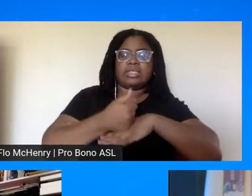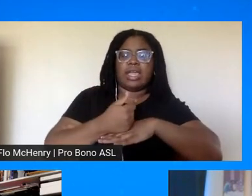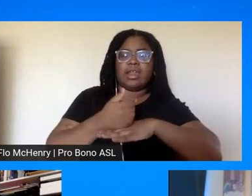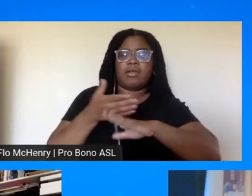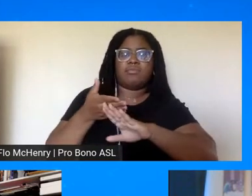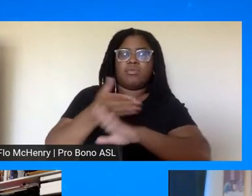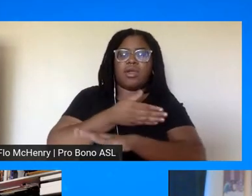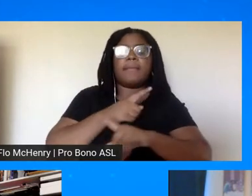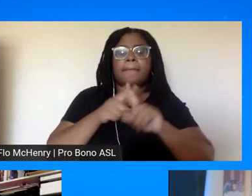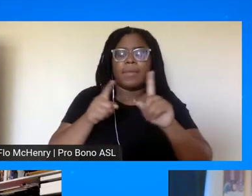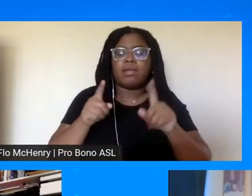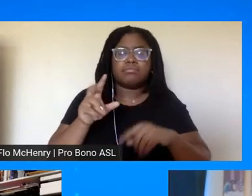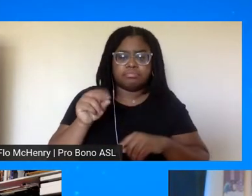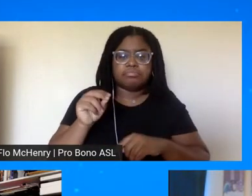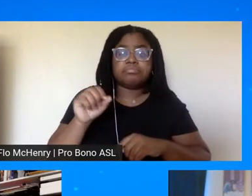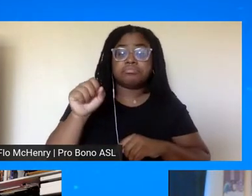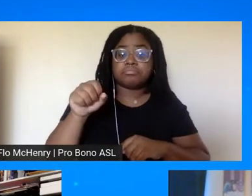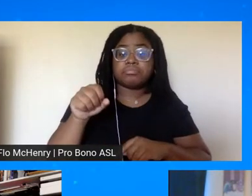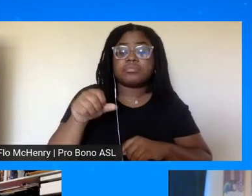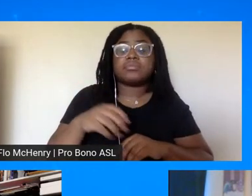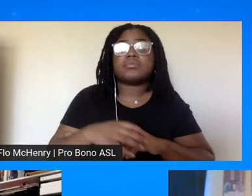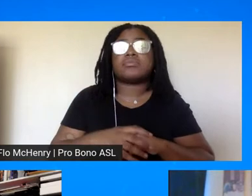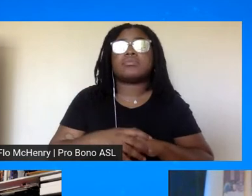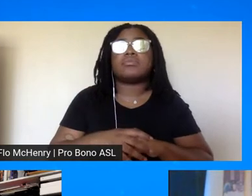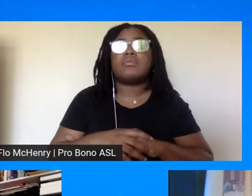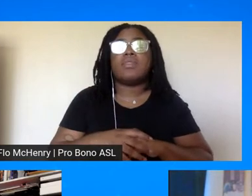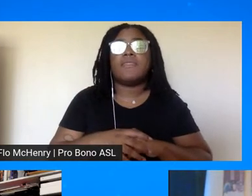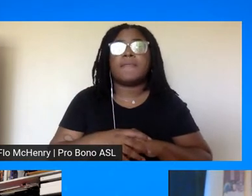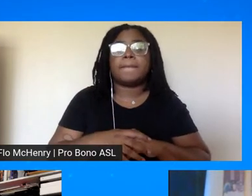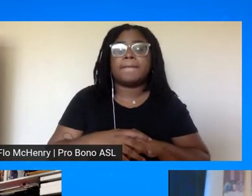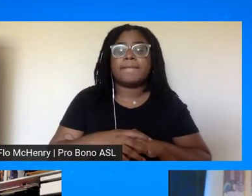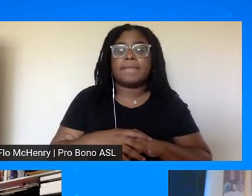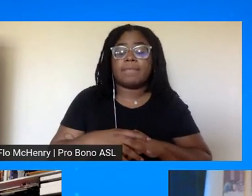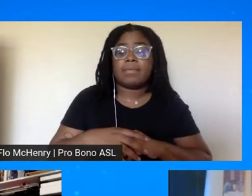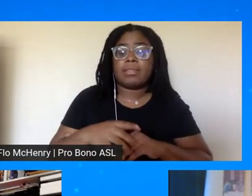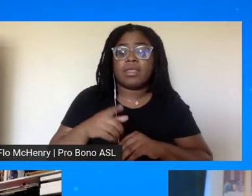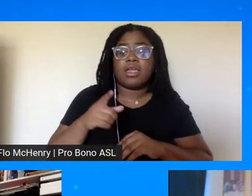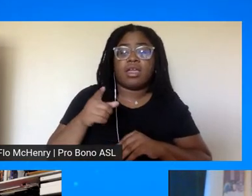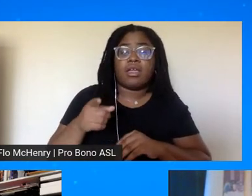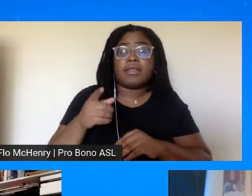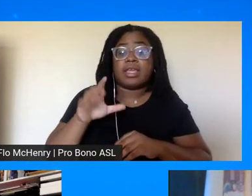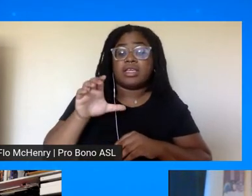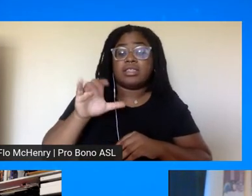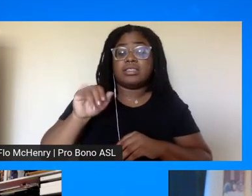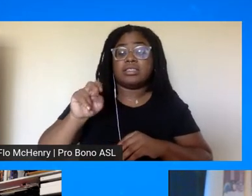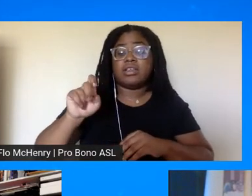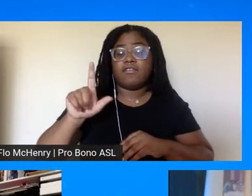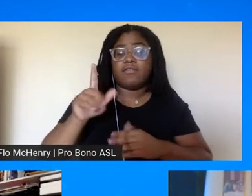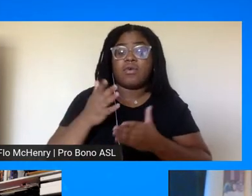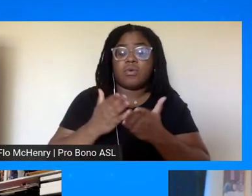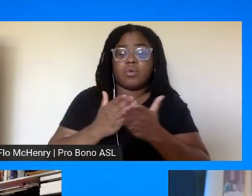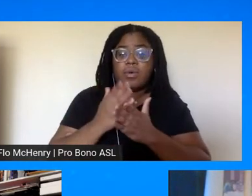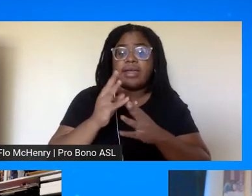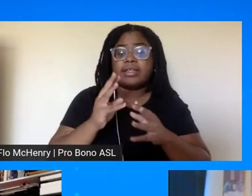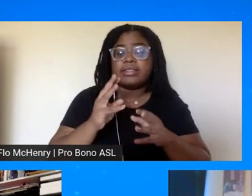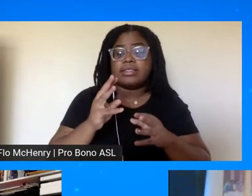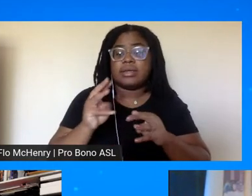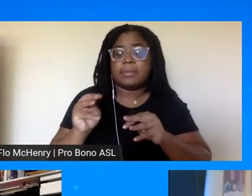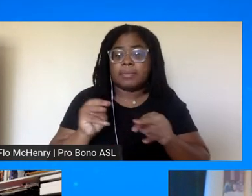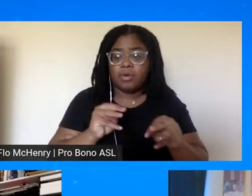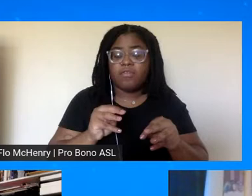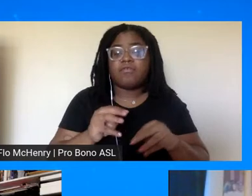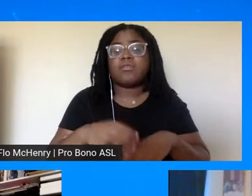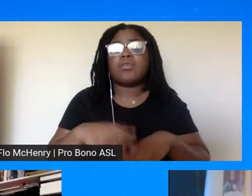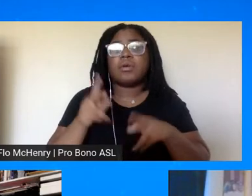randolph who was kind of looked upon as the elder statesman of the civil rights movement uh was the head of the brotherhood sleeping uh